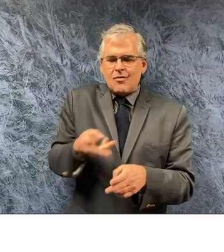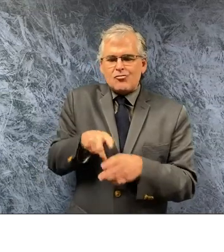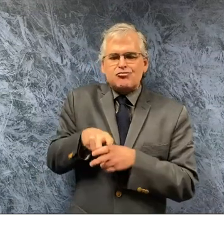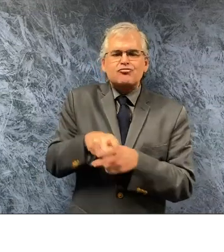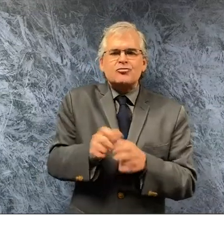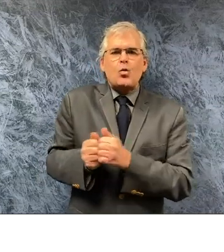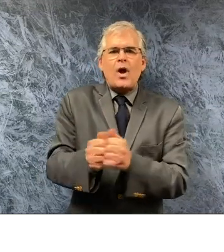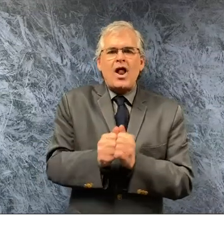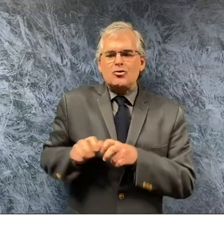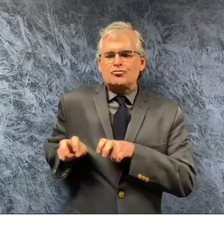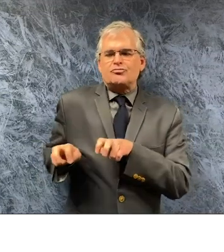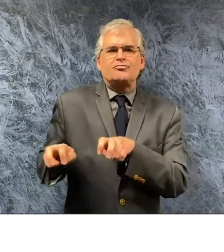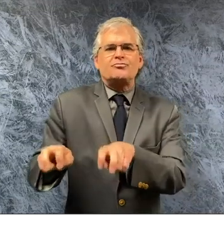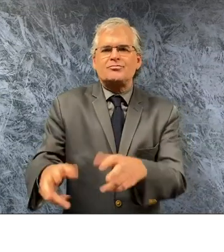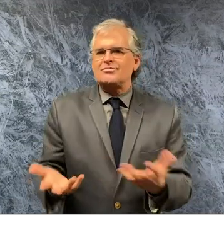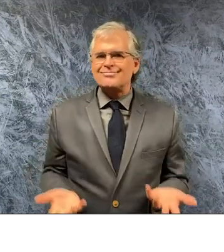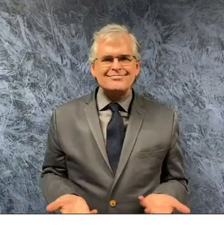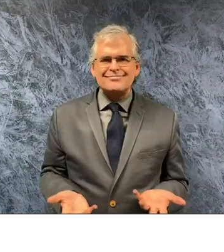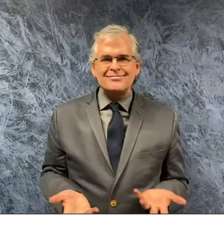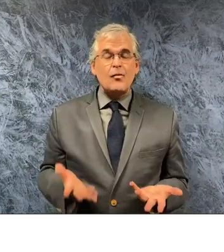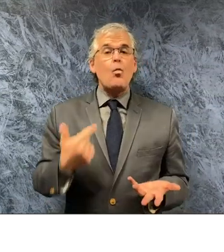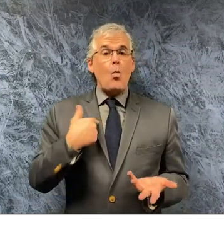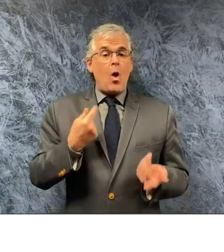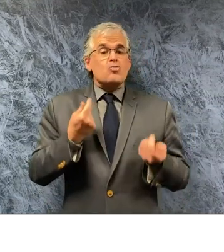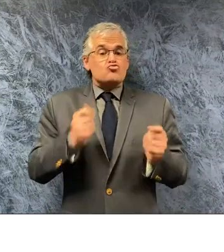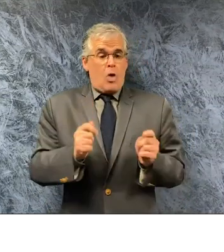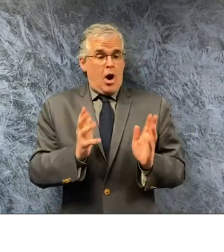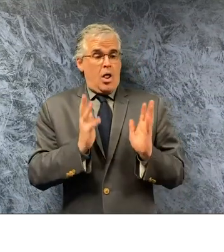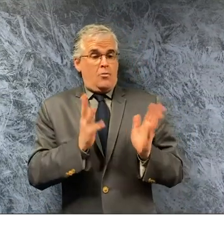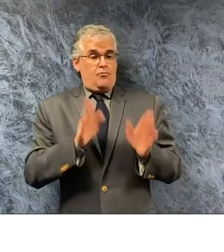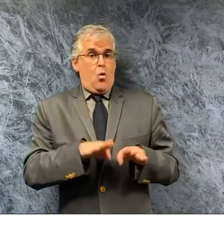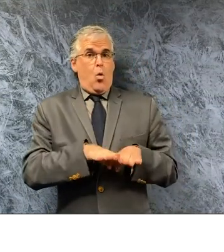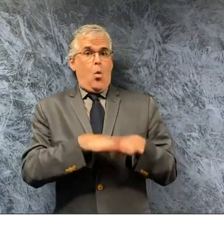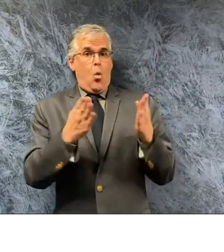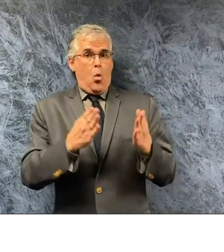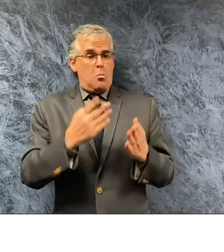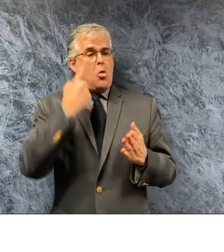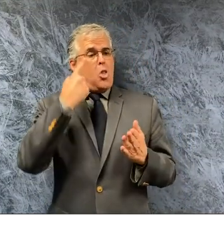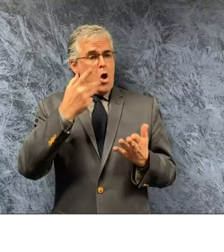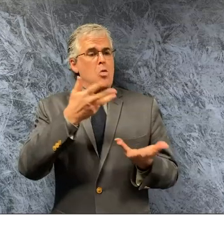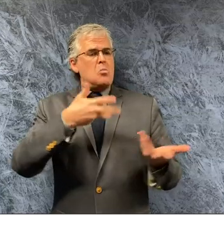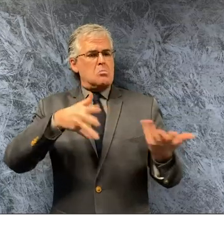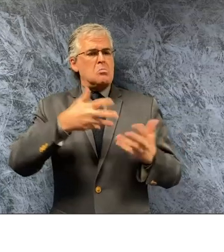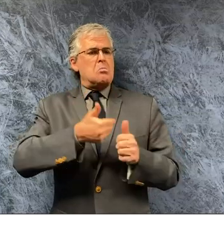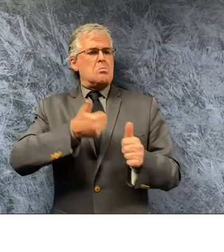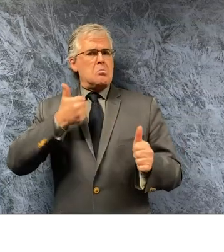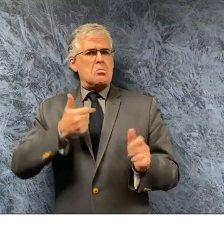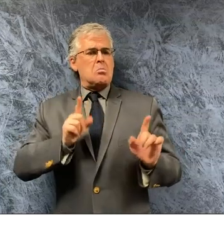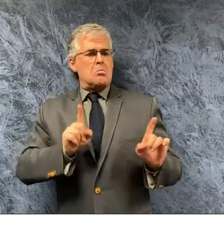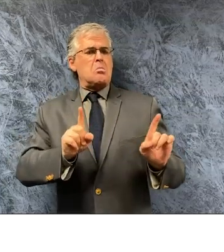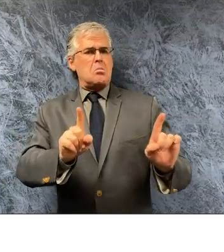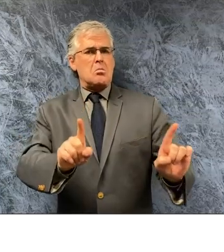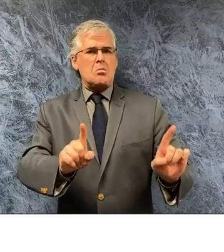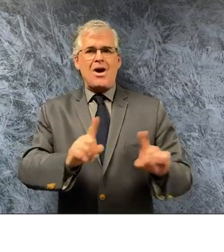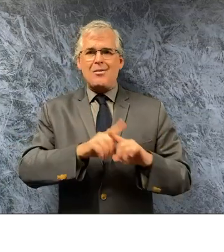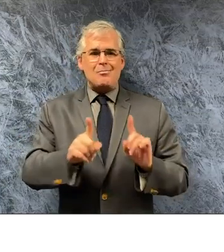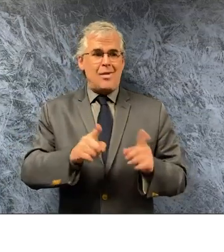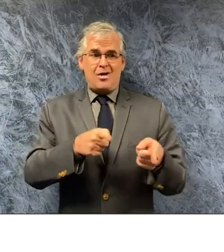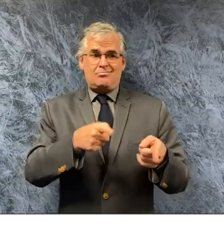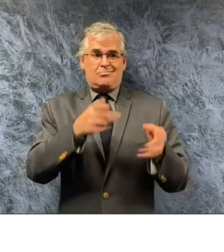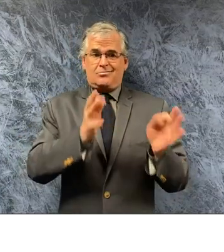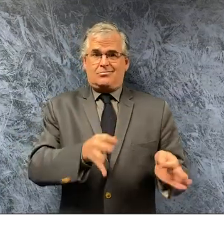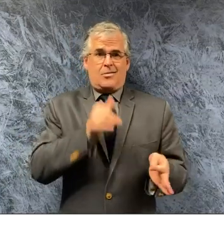it spread that way we tried it it didn't work because some folks again chose not to follow the rules and unfortunately as a result